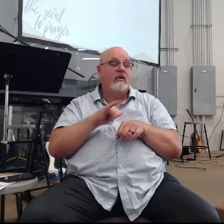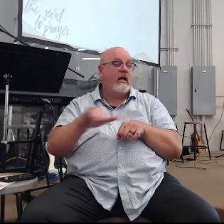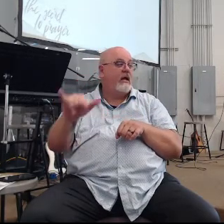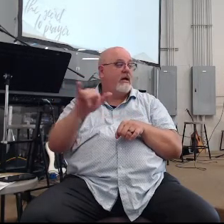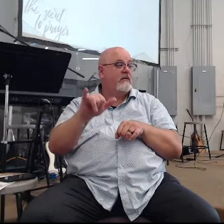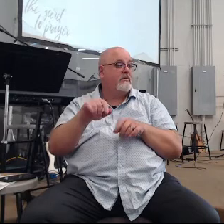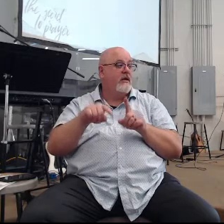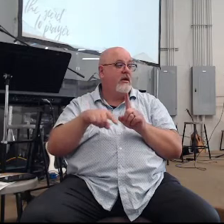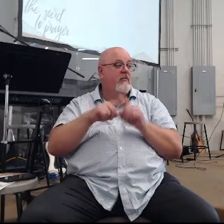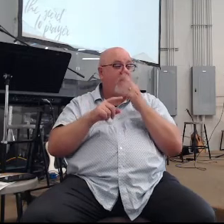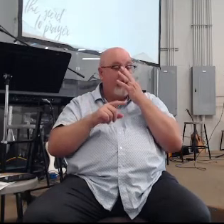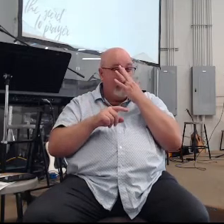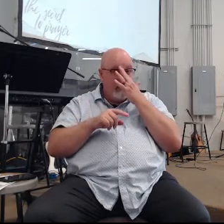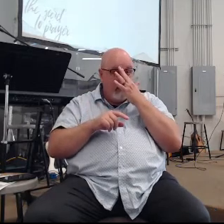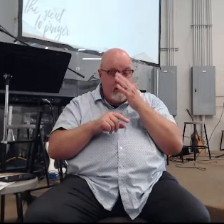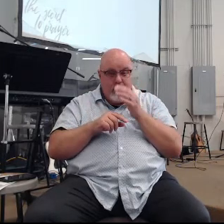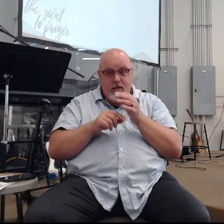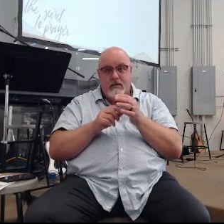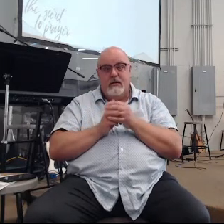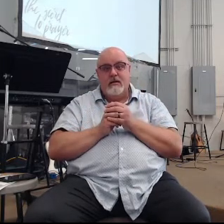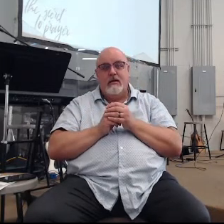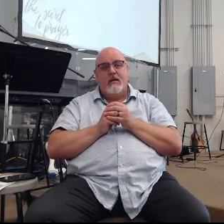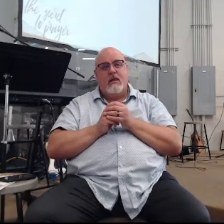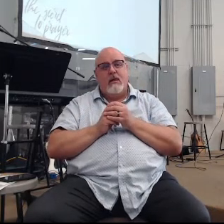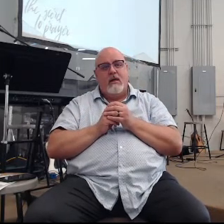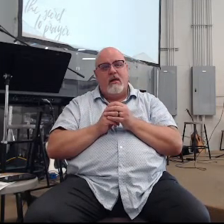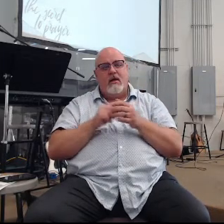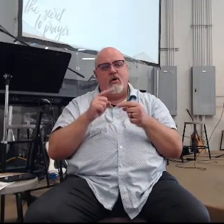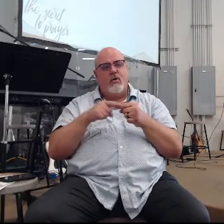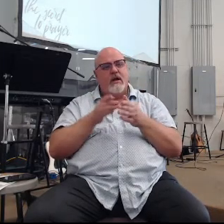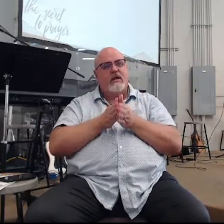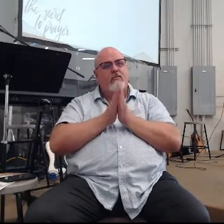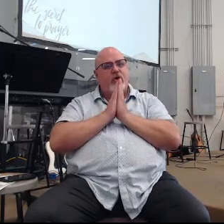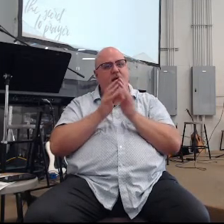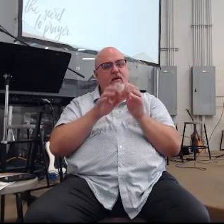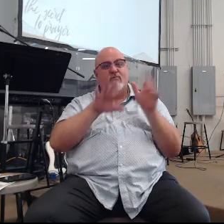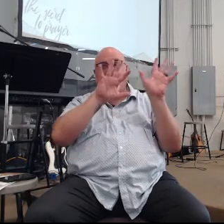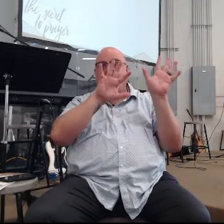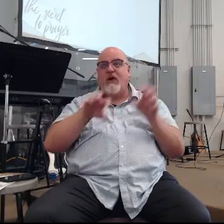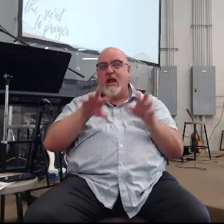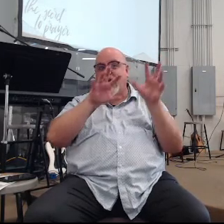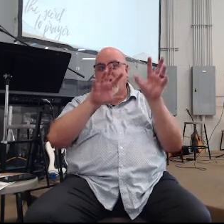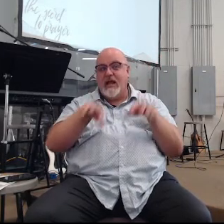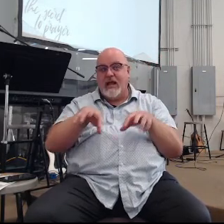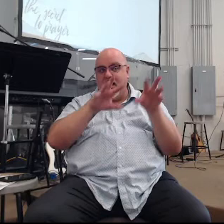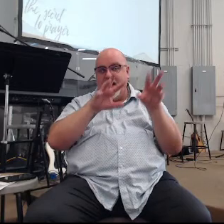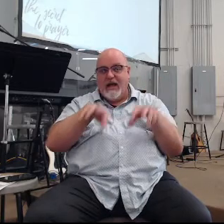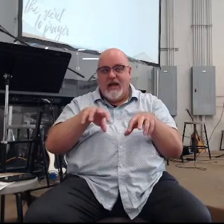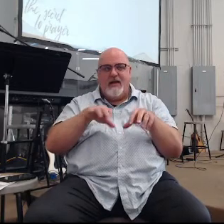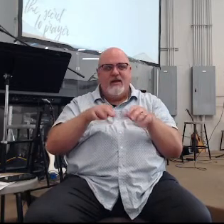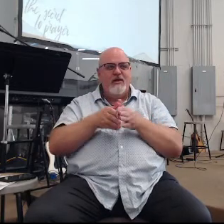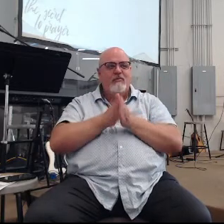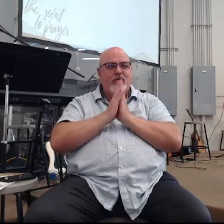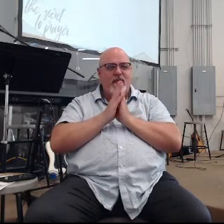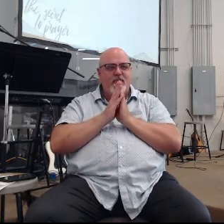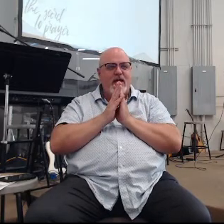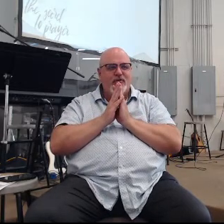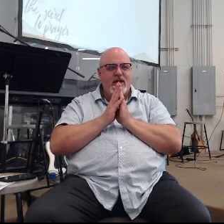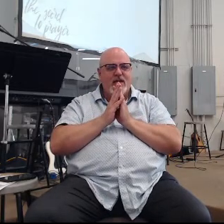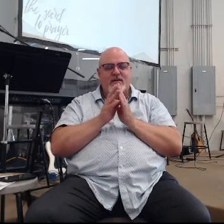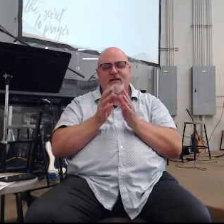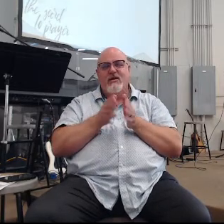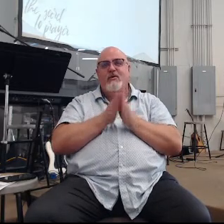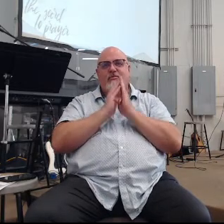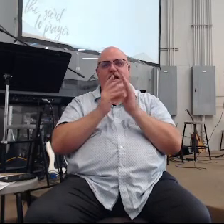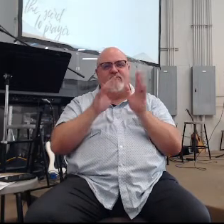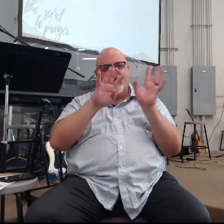right he was a man just like us and then he says and when he prayed for rain it rained I'm like wait a minute wouldn't you say like when he